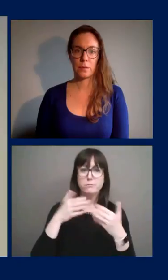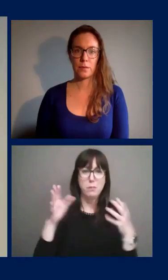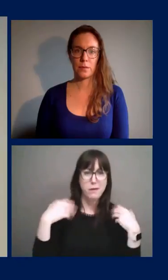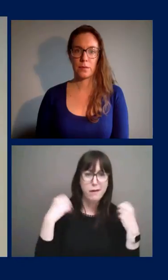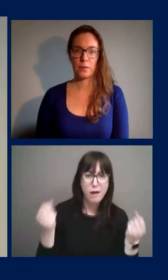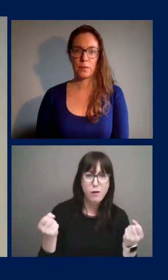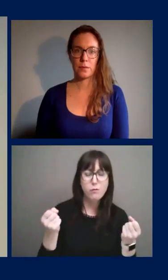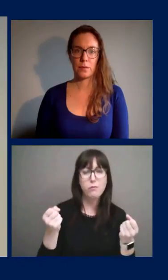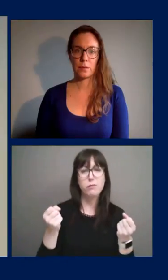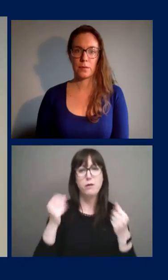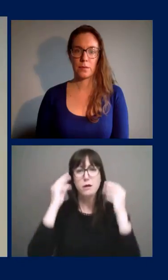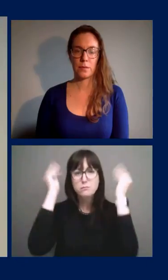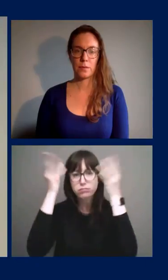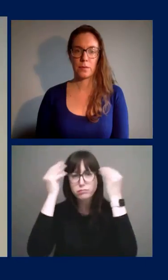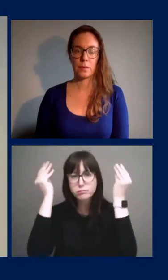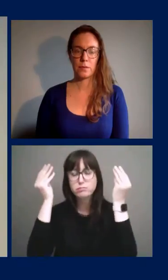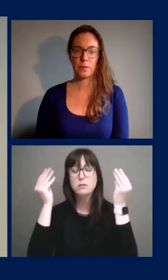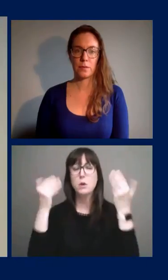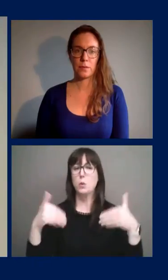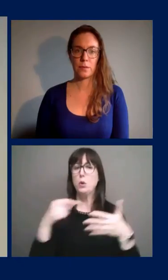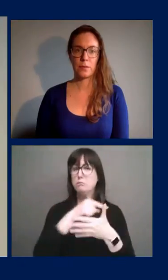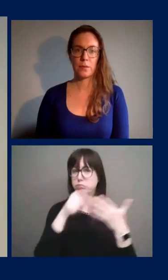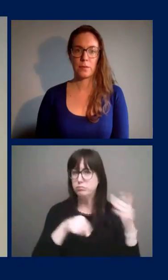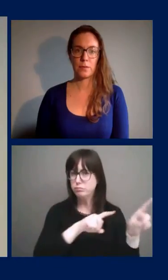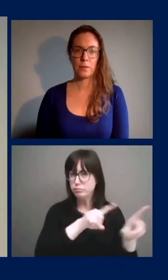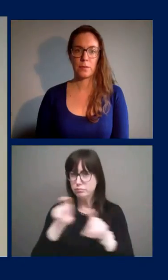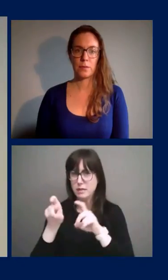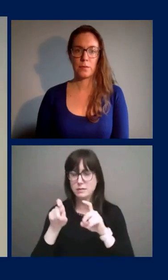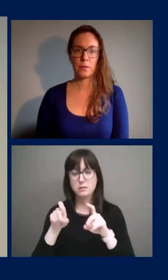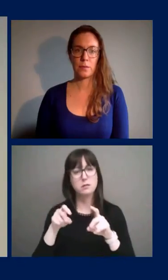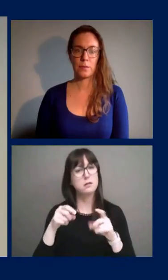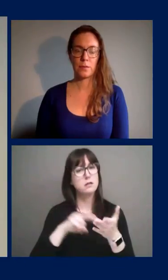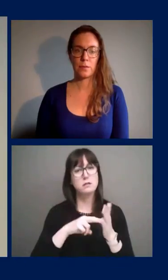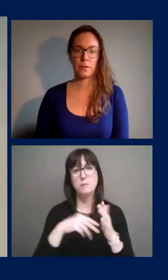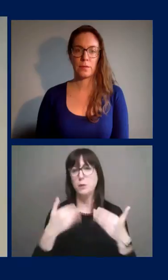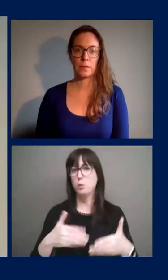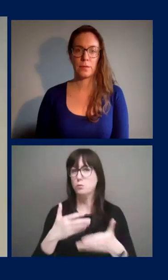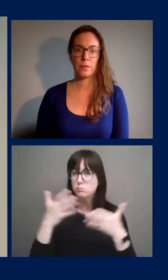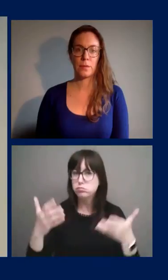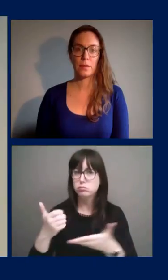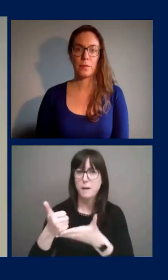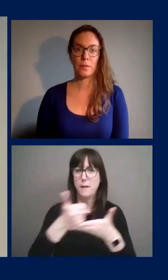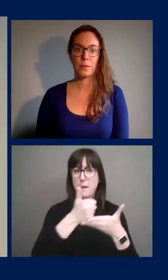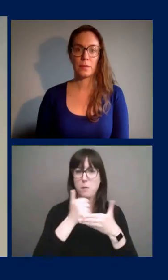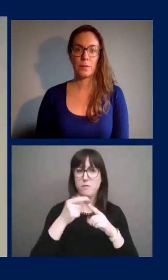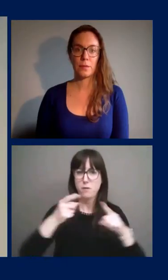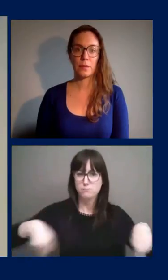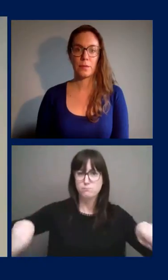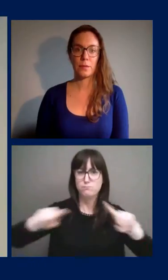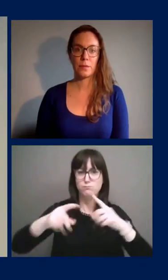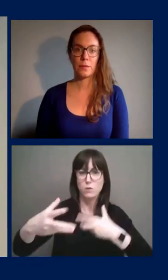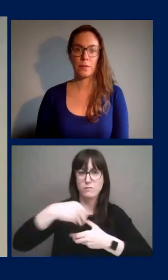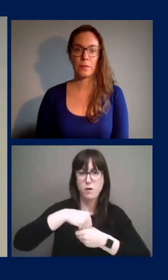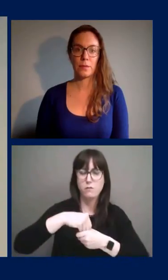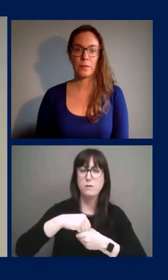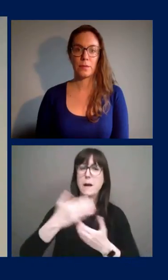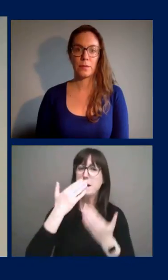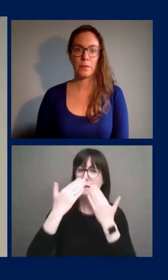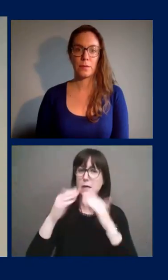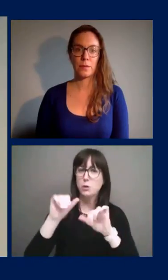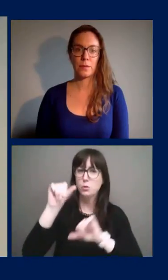this testing mandate reflects a tremendous effort by our regional partners. We would like to take the opportunity to thank the Brewer Assessment Centre staff,